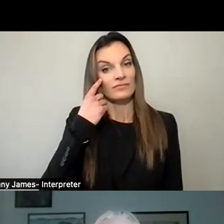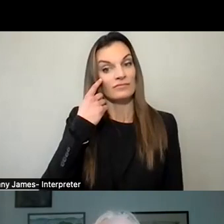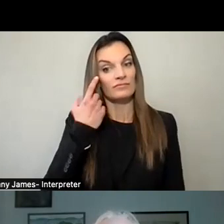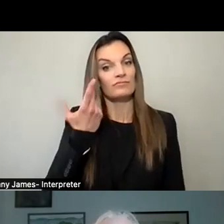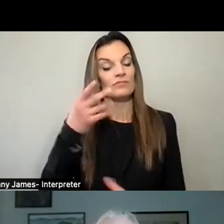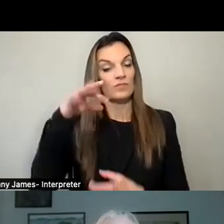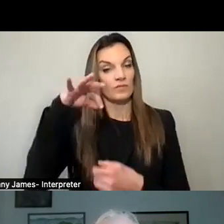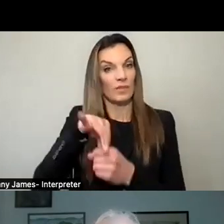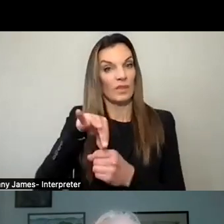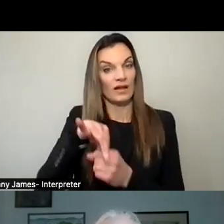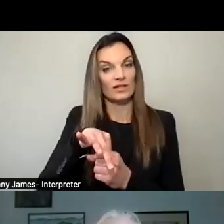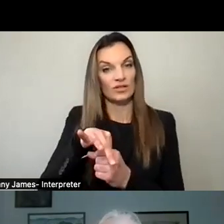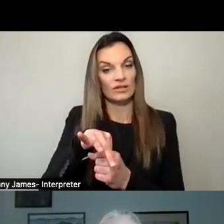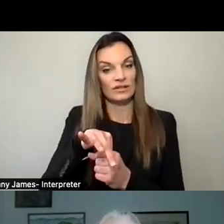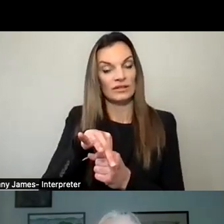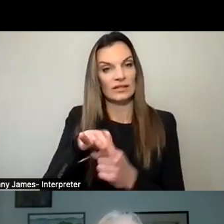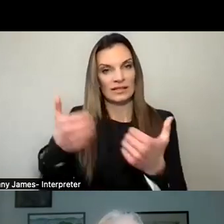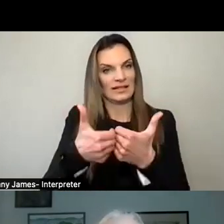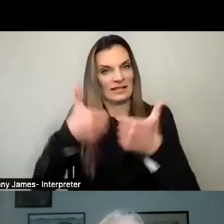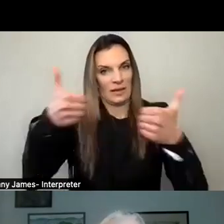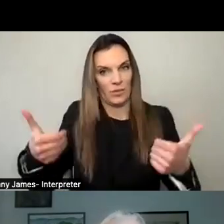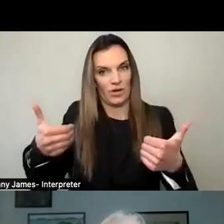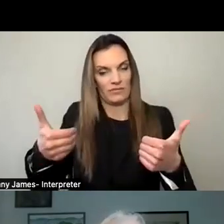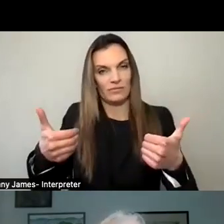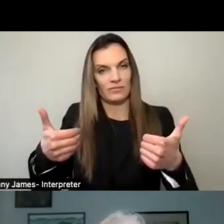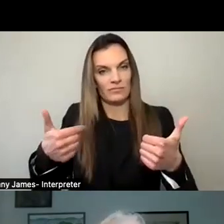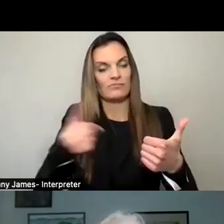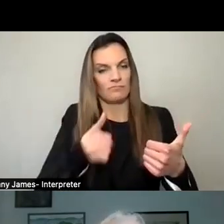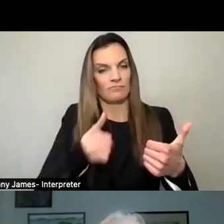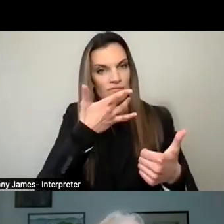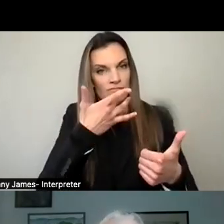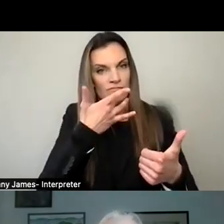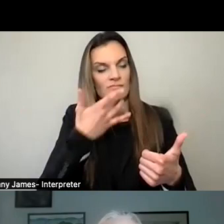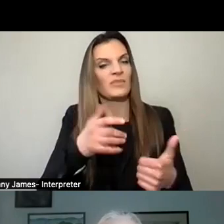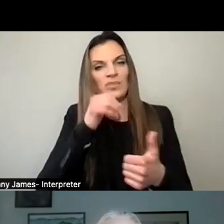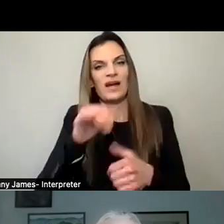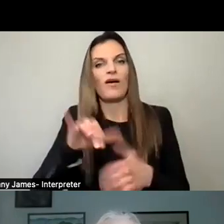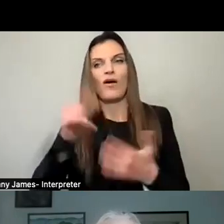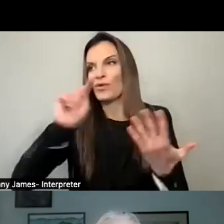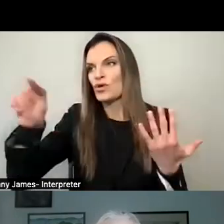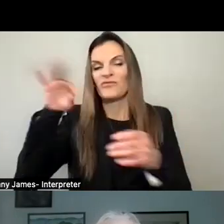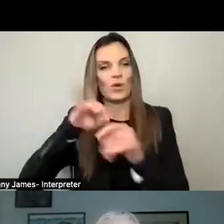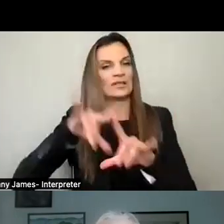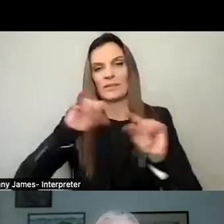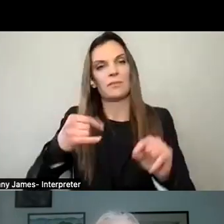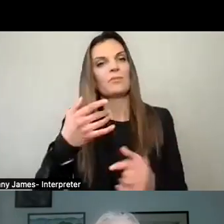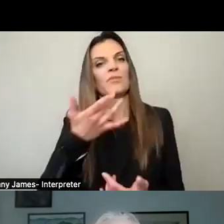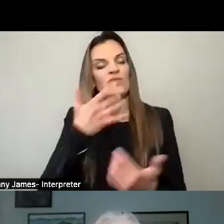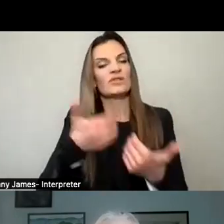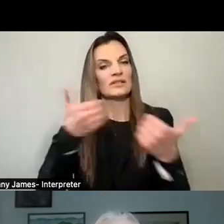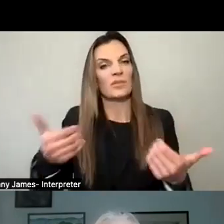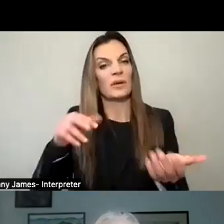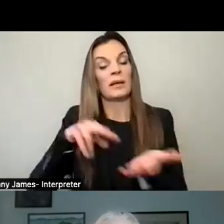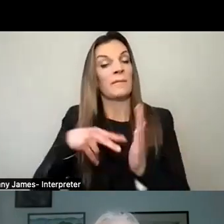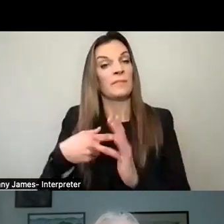separate, essentially, from the rest of the election cycle. What it means is that village residents